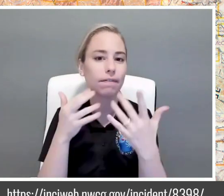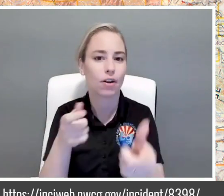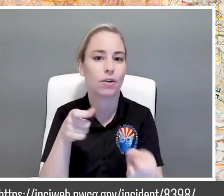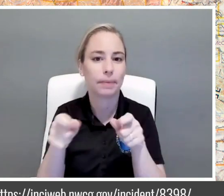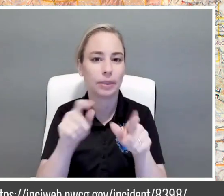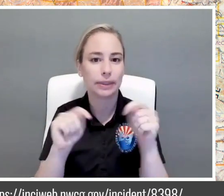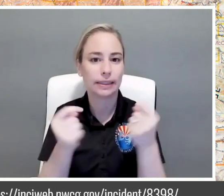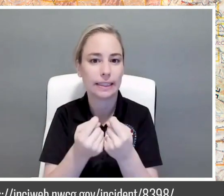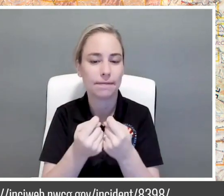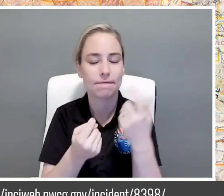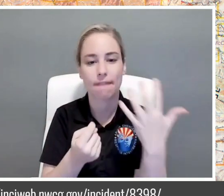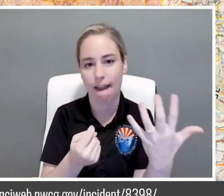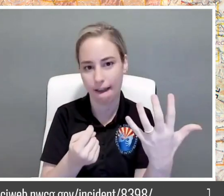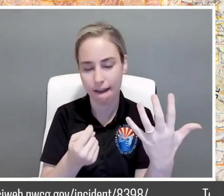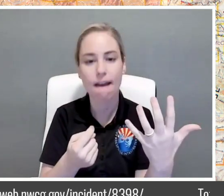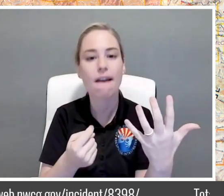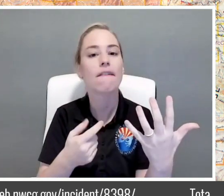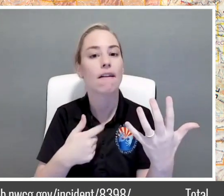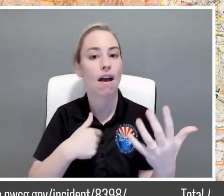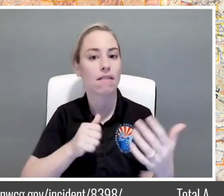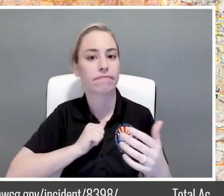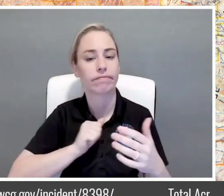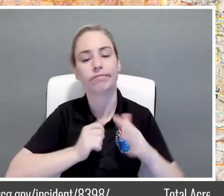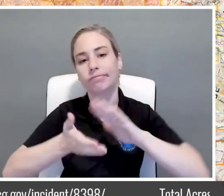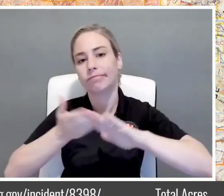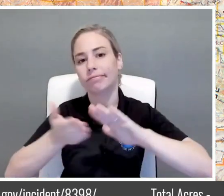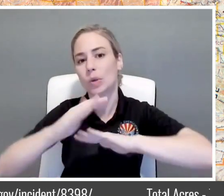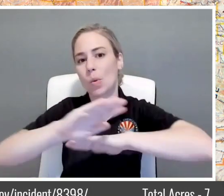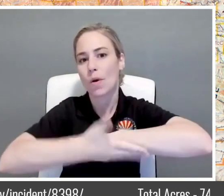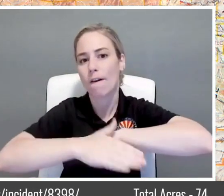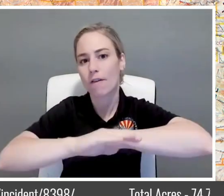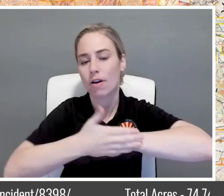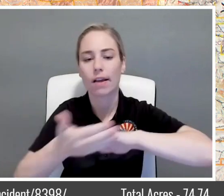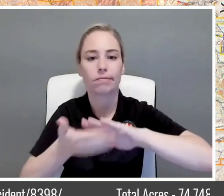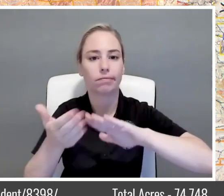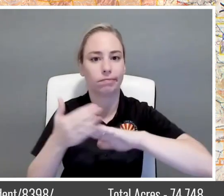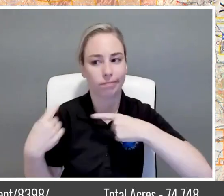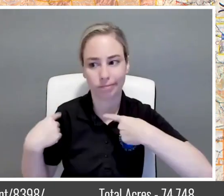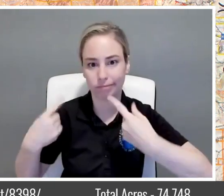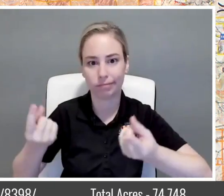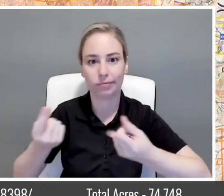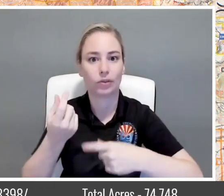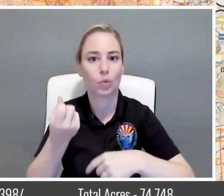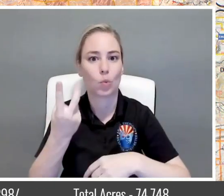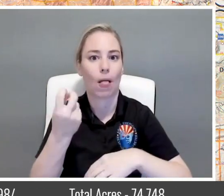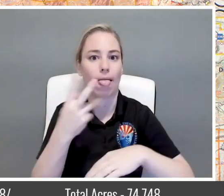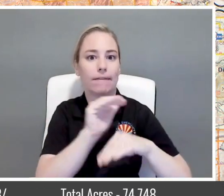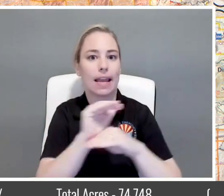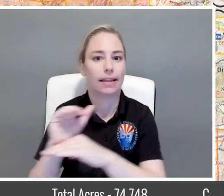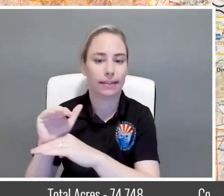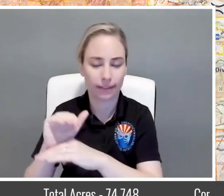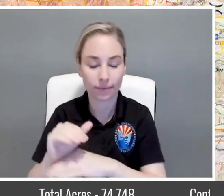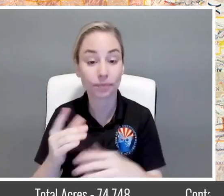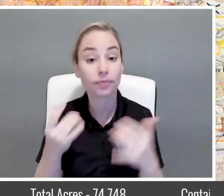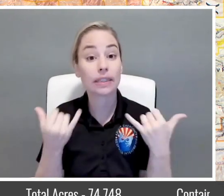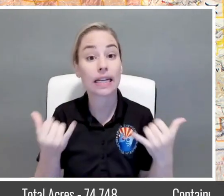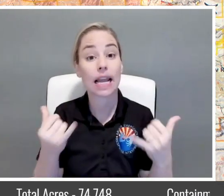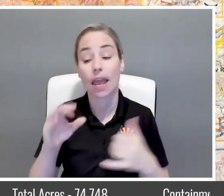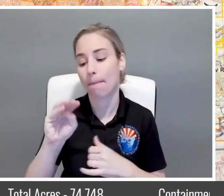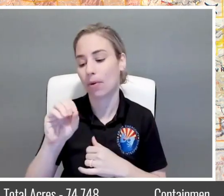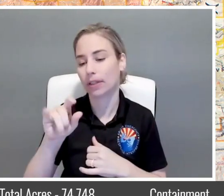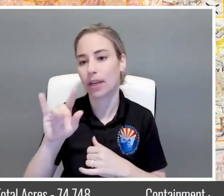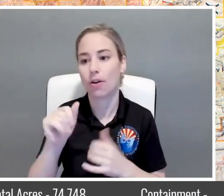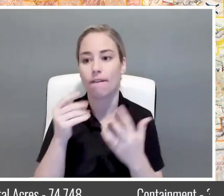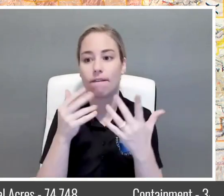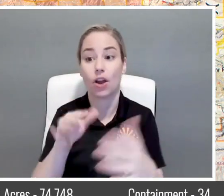been running the night operation on the mosquito fire for the last 12 night shifts so today the mosquito fire is currently 74